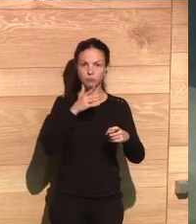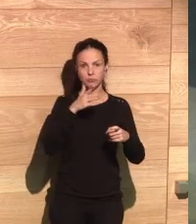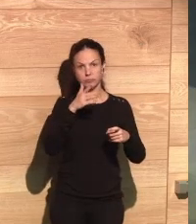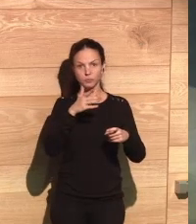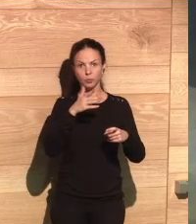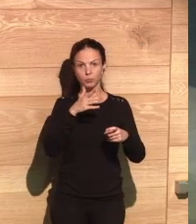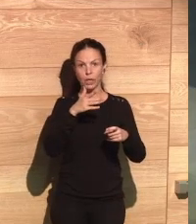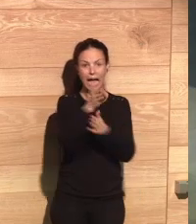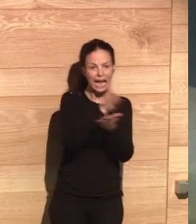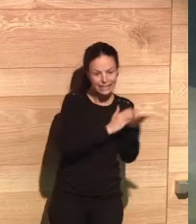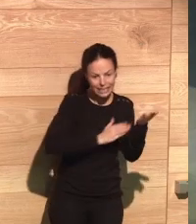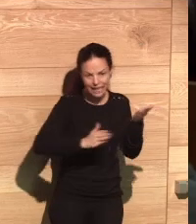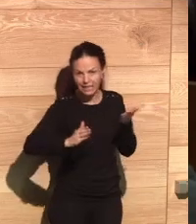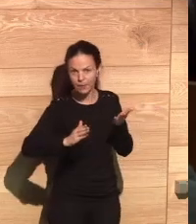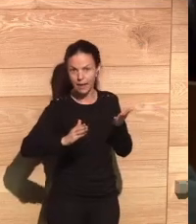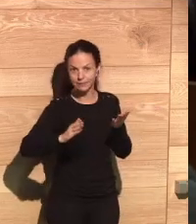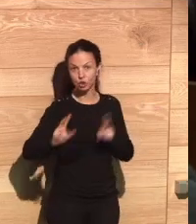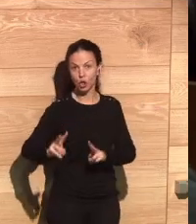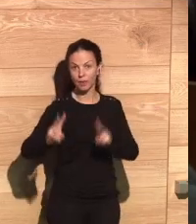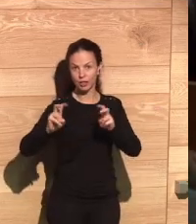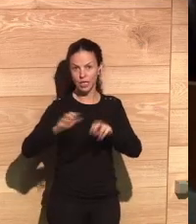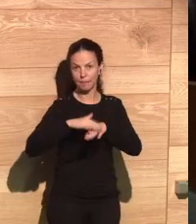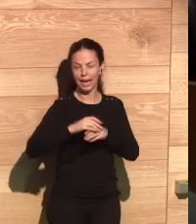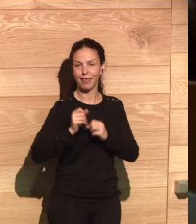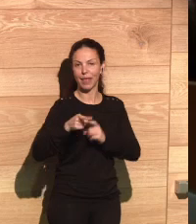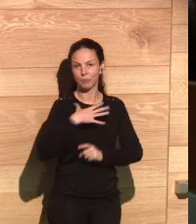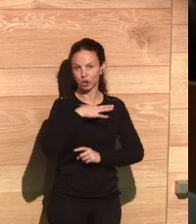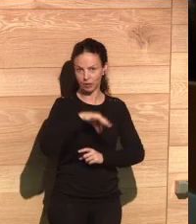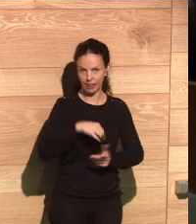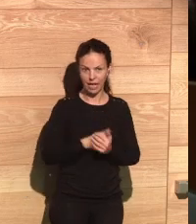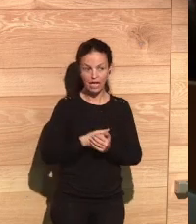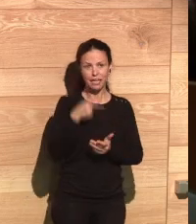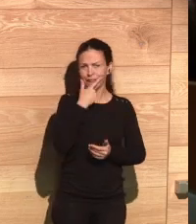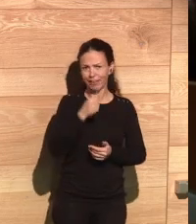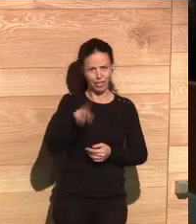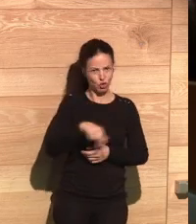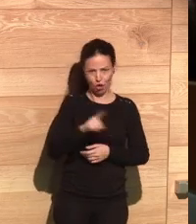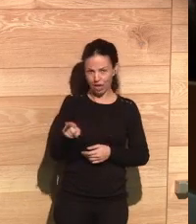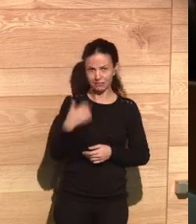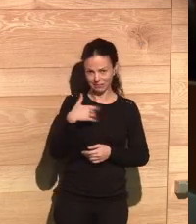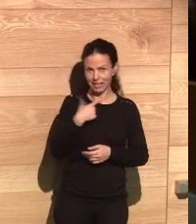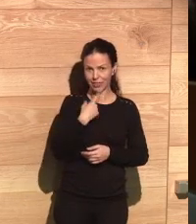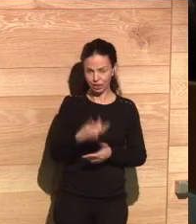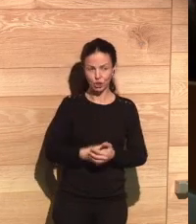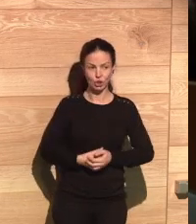open innovative paths. And it's not easy.